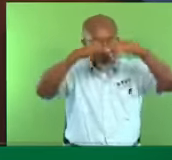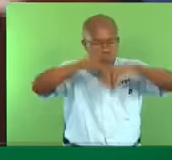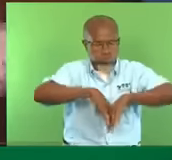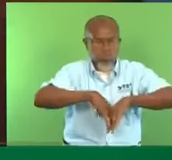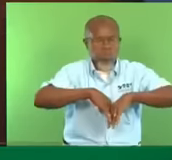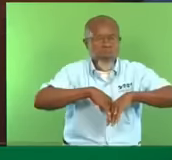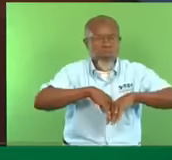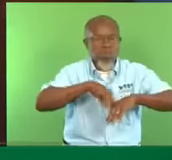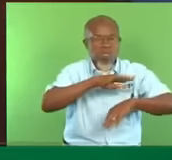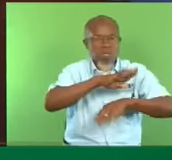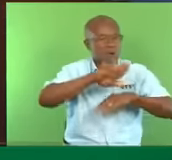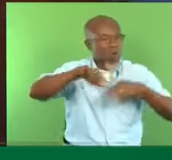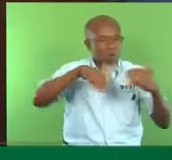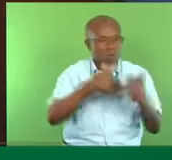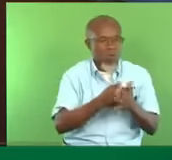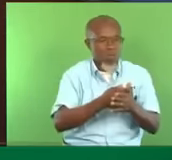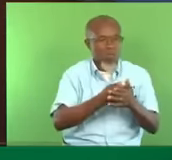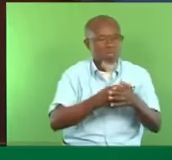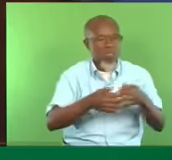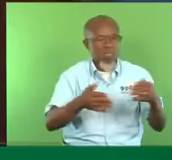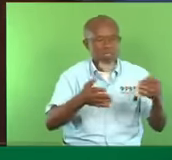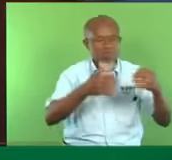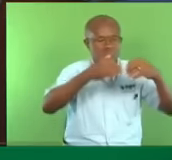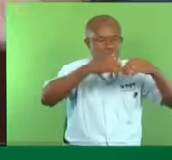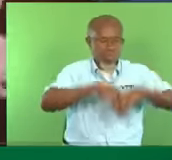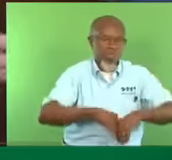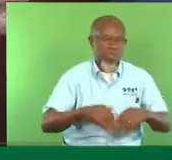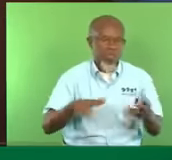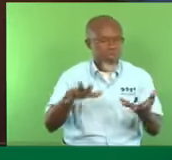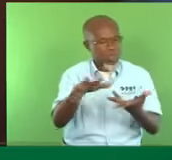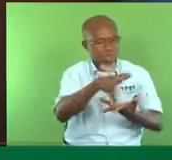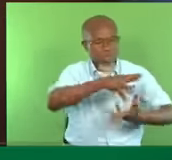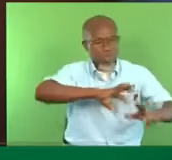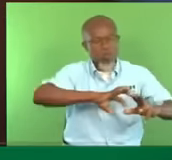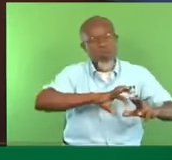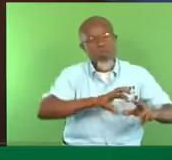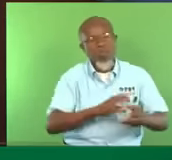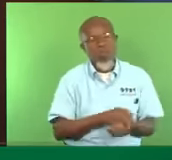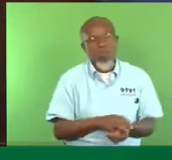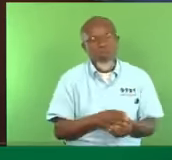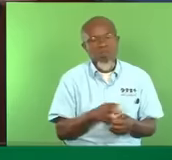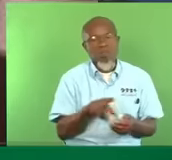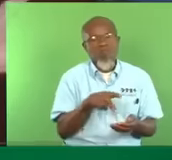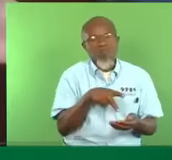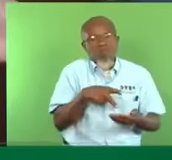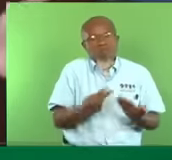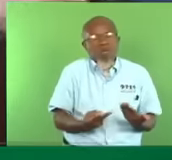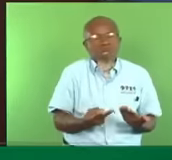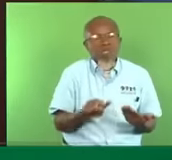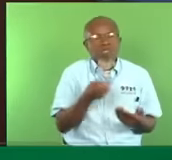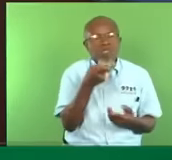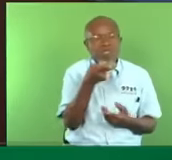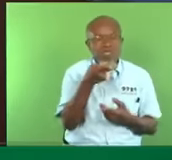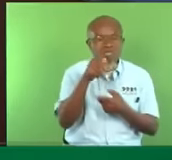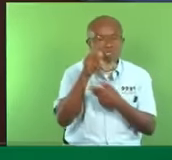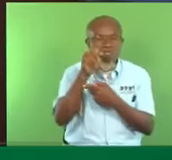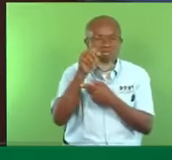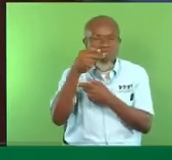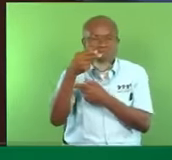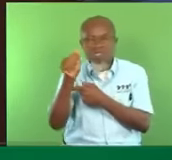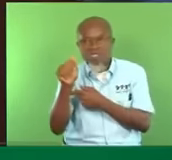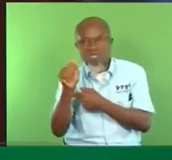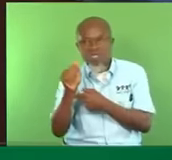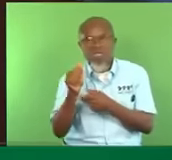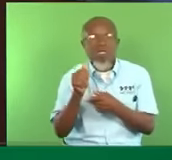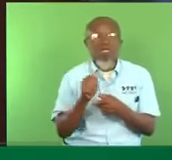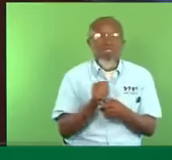fall apart around them? And they have fallen apart in the Tobago House of Assembly. They have fallen apart in the local government, and they will fall apart in the general